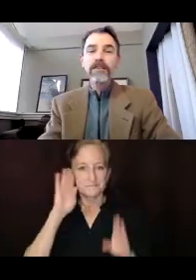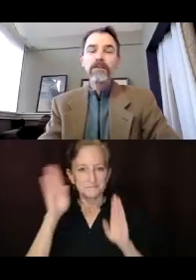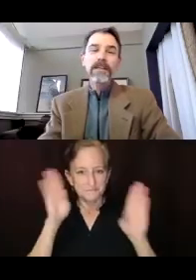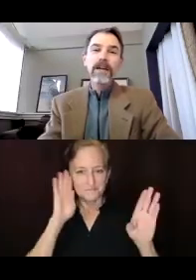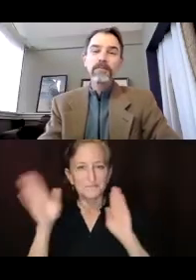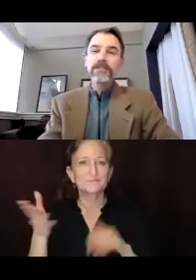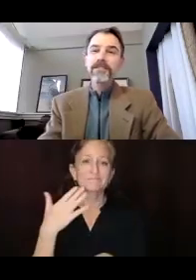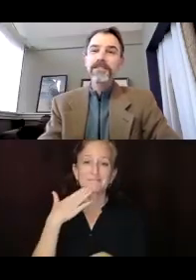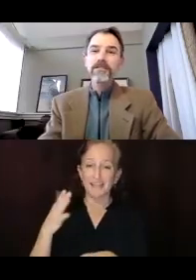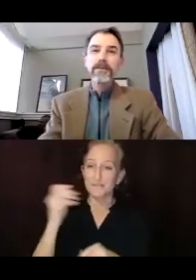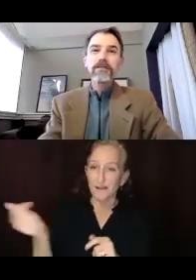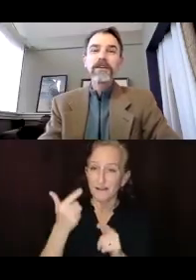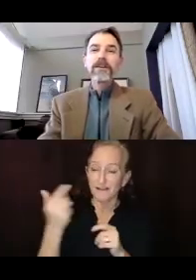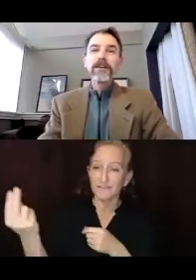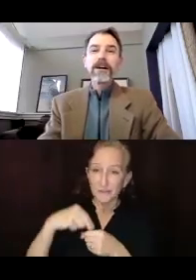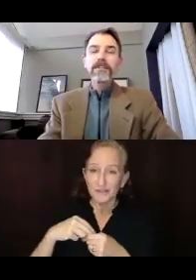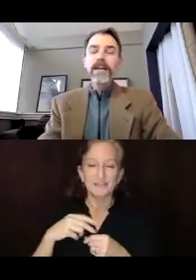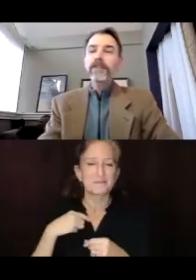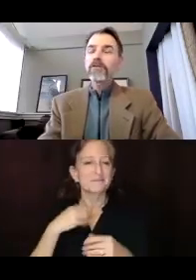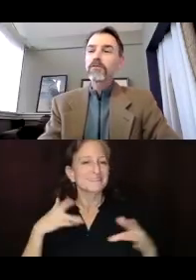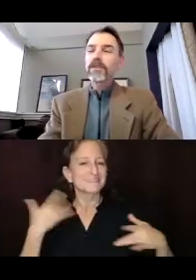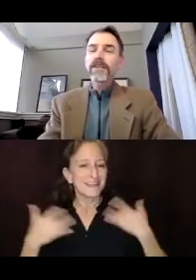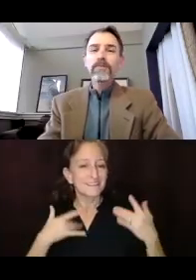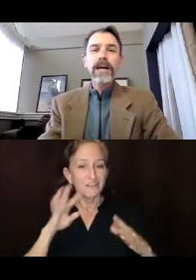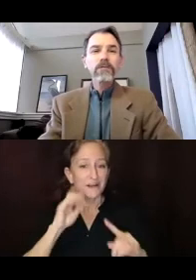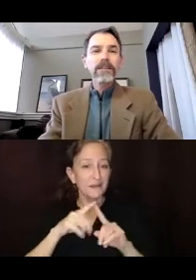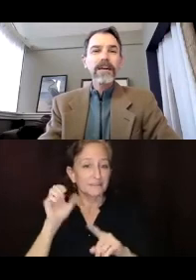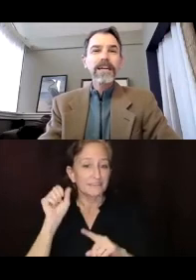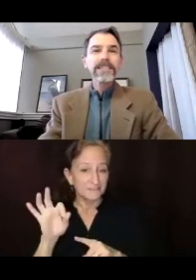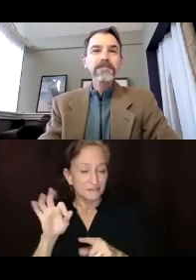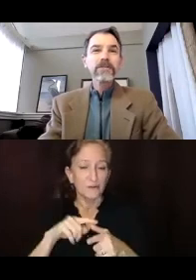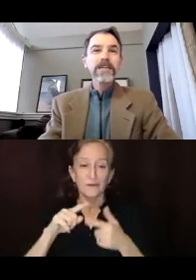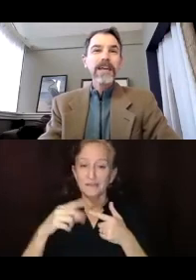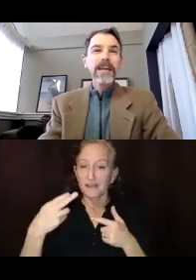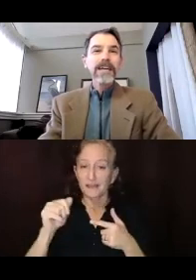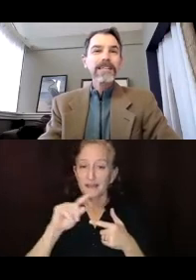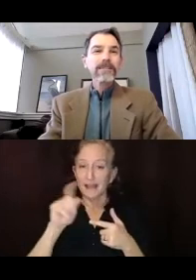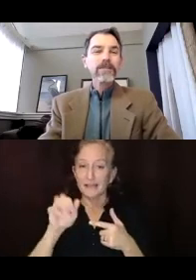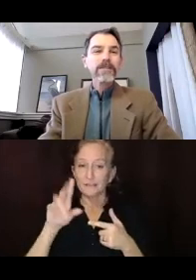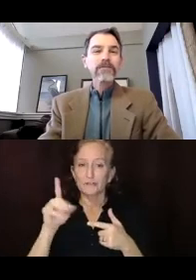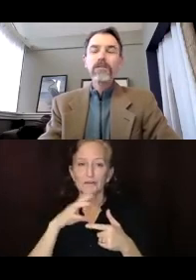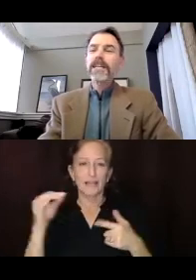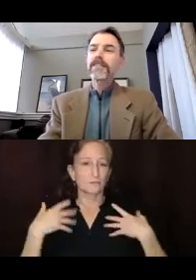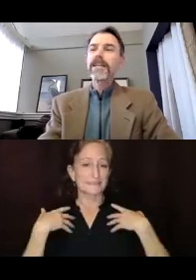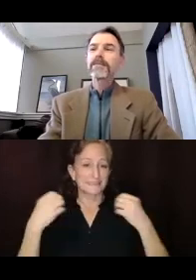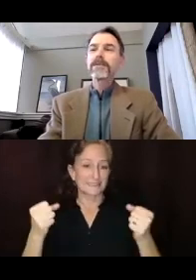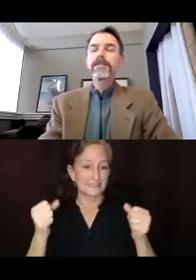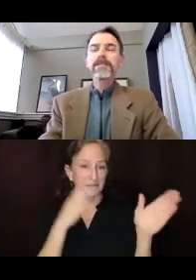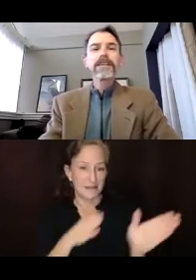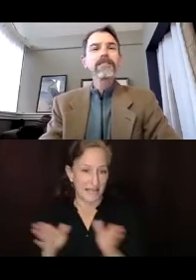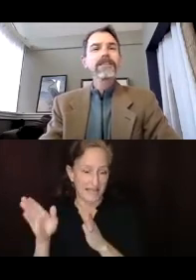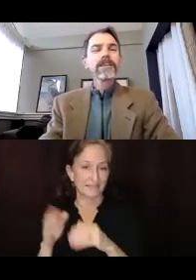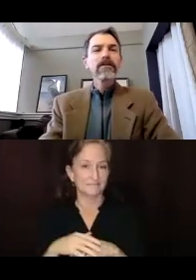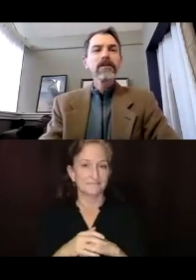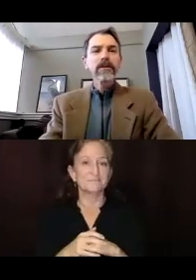Francisco. And you have an opportunity to hear about the hazards and resilience planning work that I do. And it was interesting. Next slide, please,